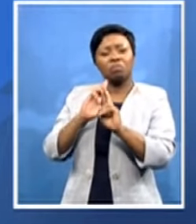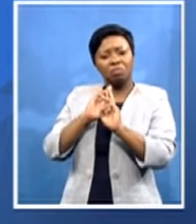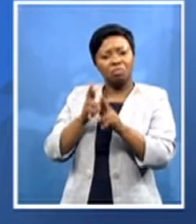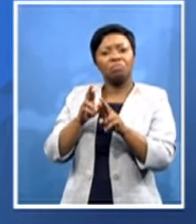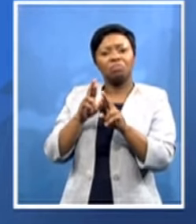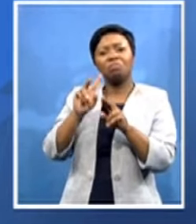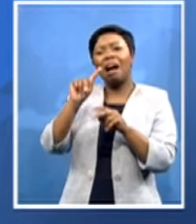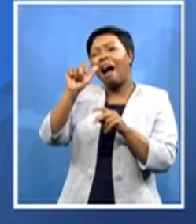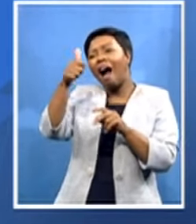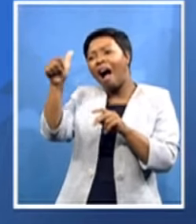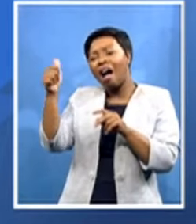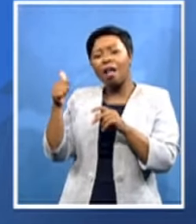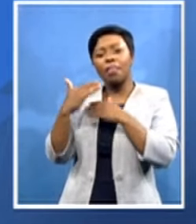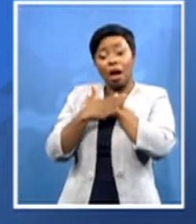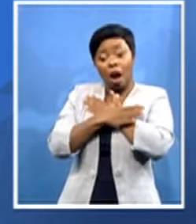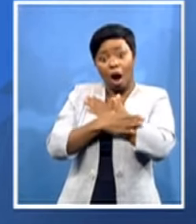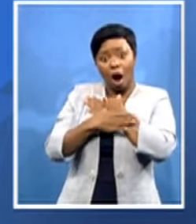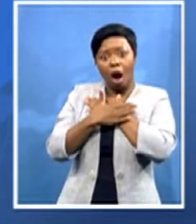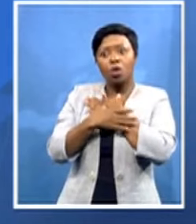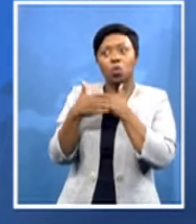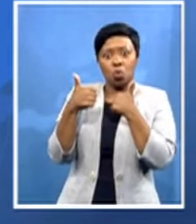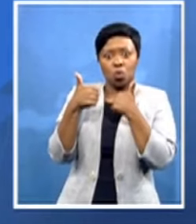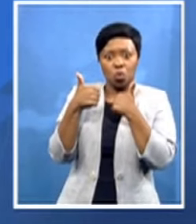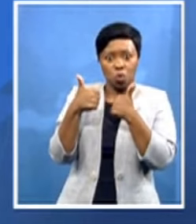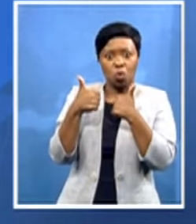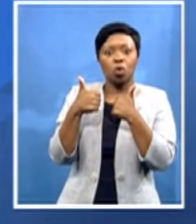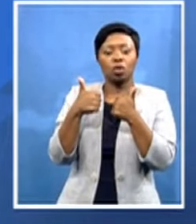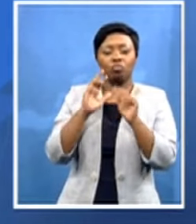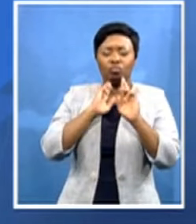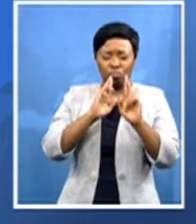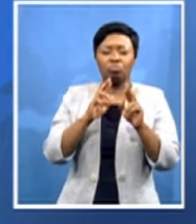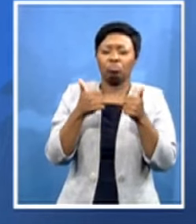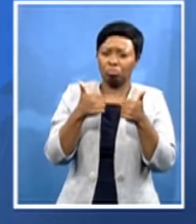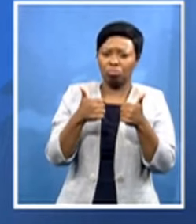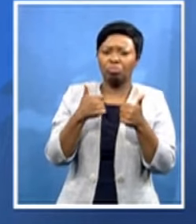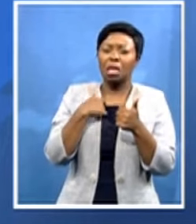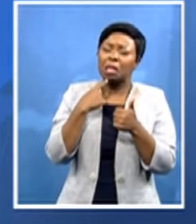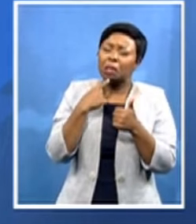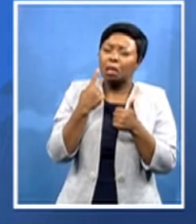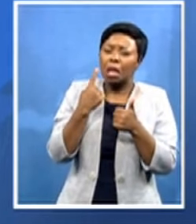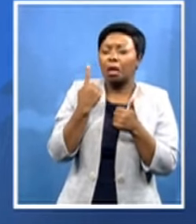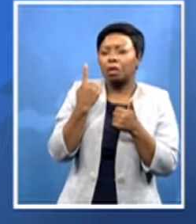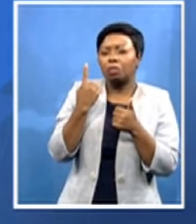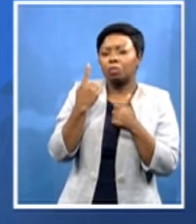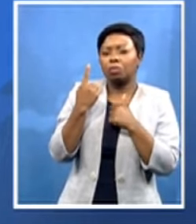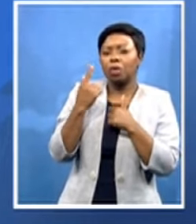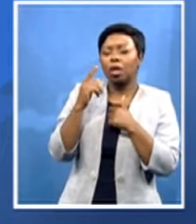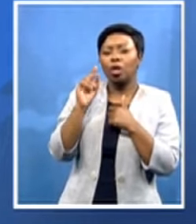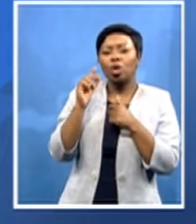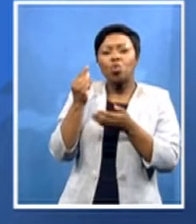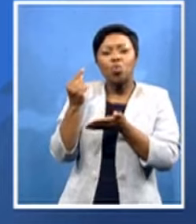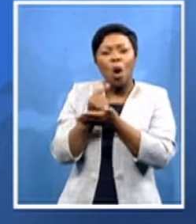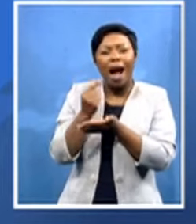very good responses uh i can quote one of the countries the uganda but there are so many of them